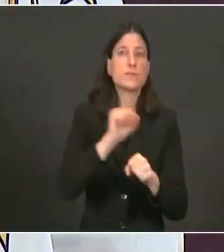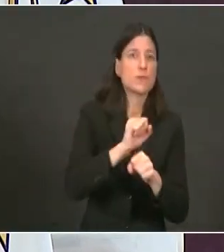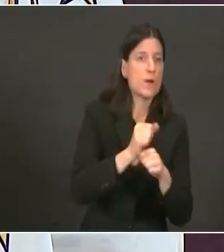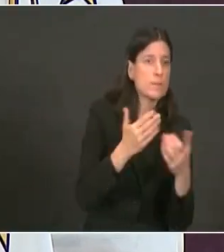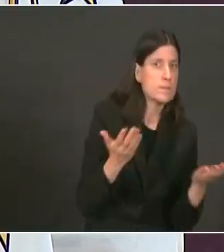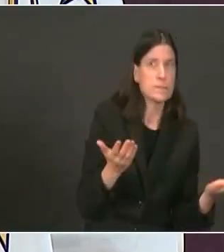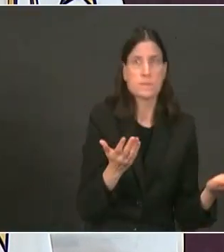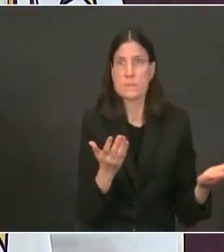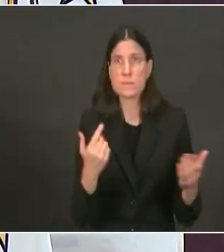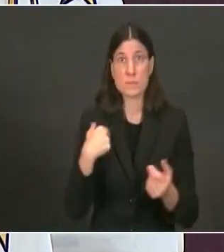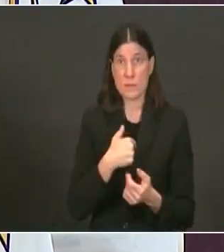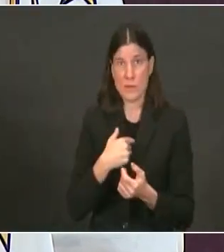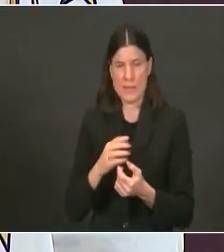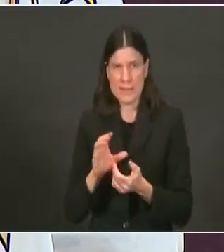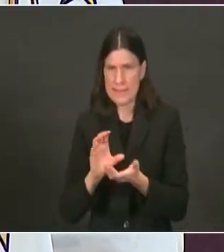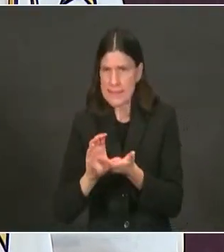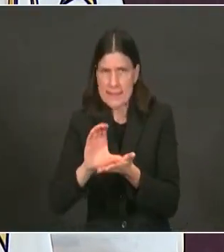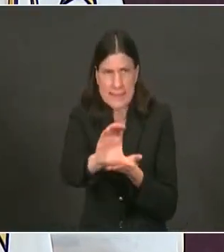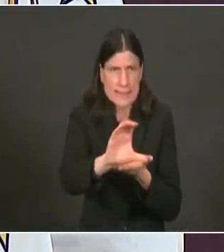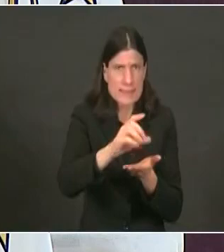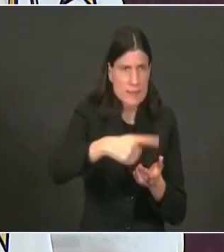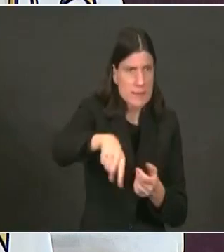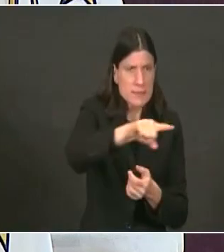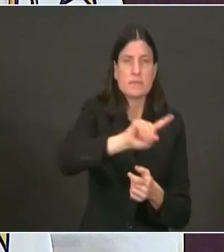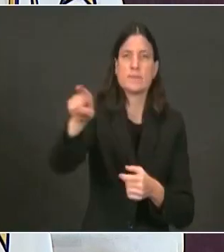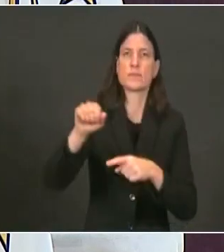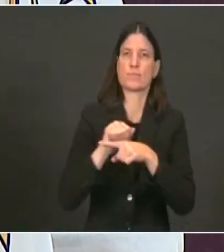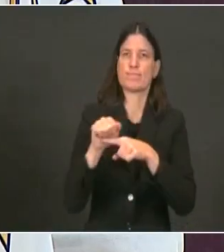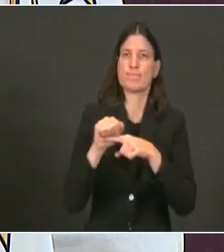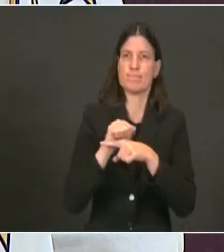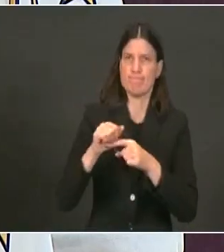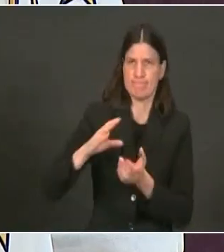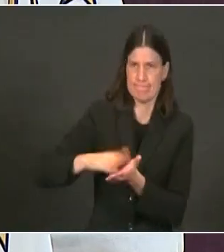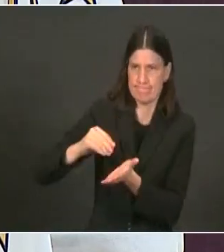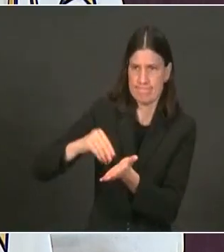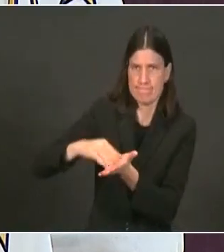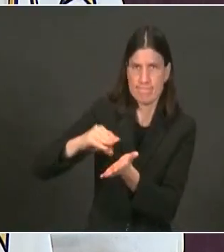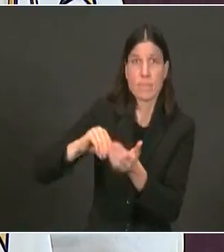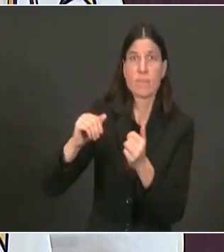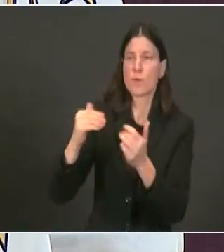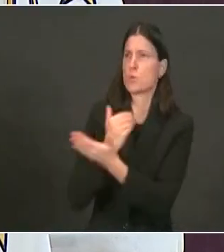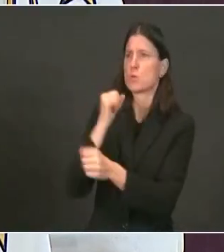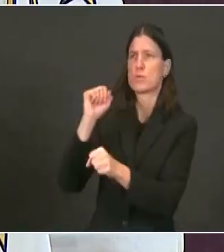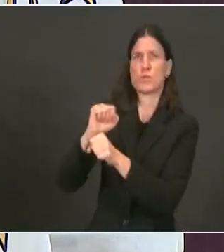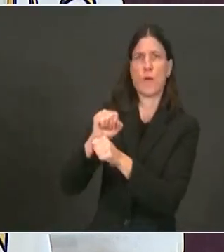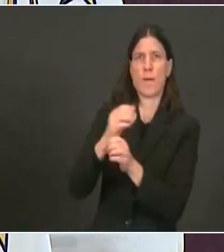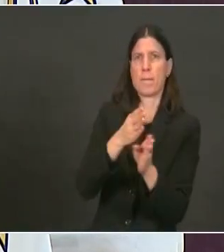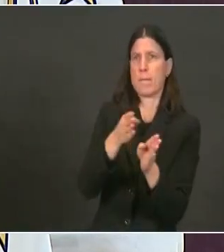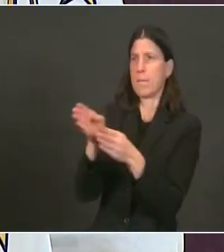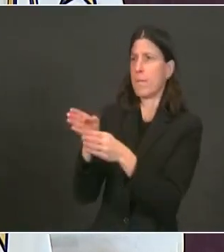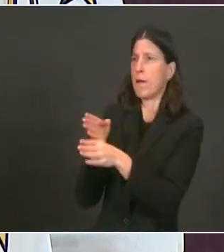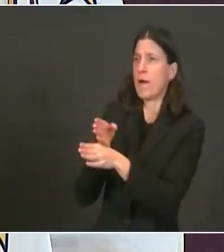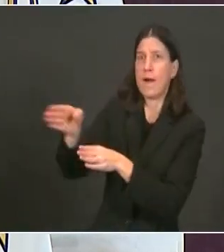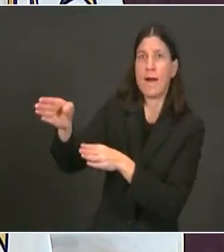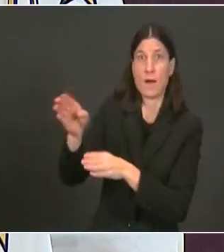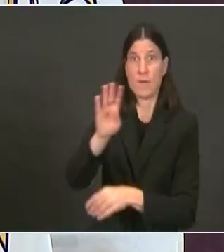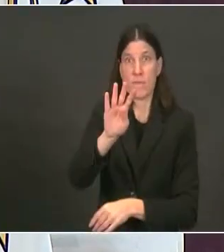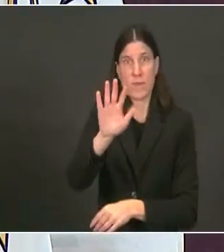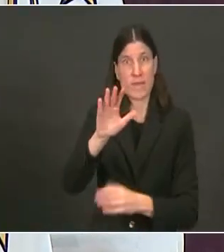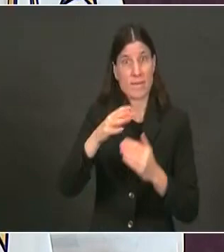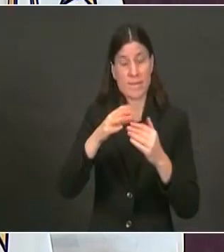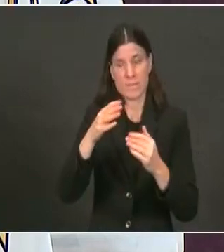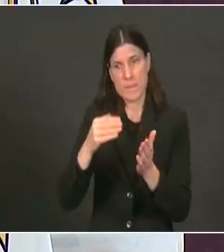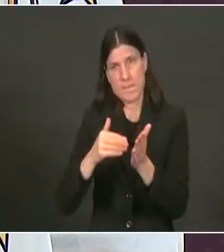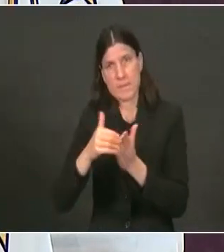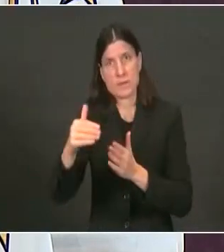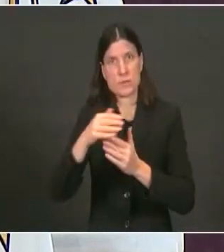using $45 million of our CARES Act. The back-to-work was designed specifically to reach